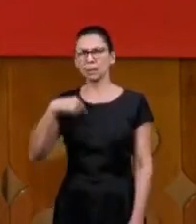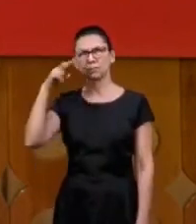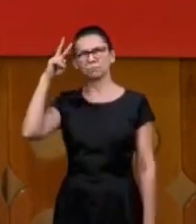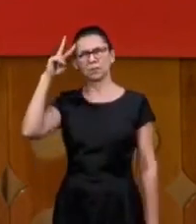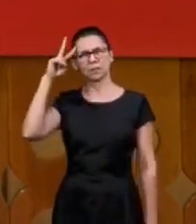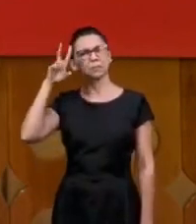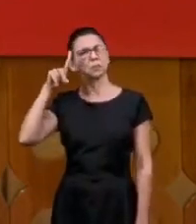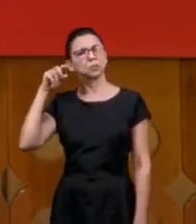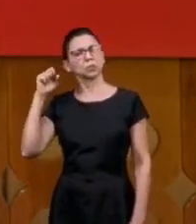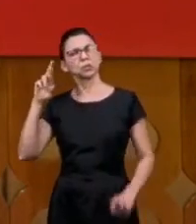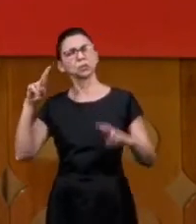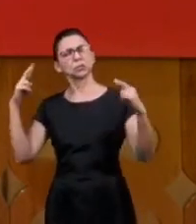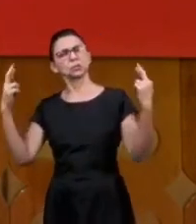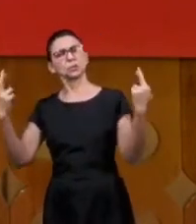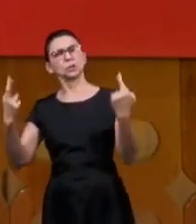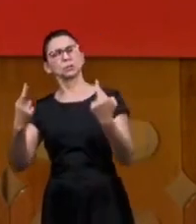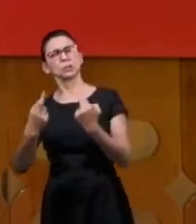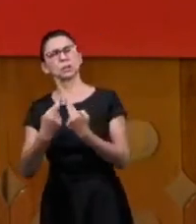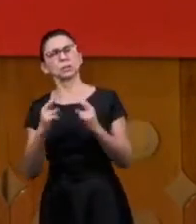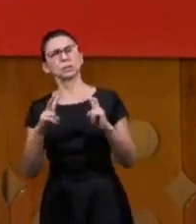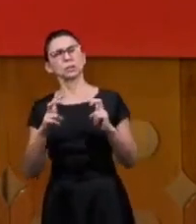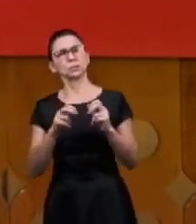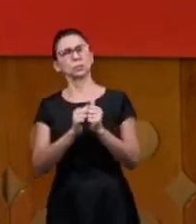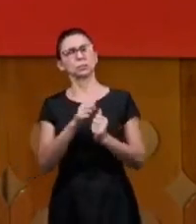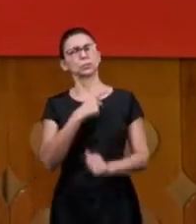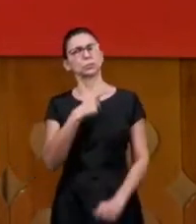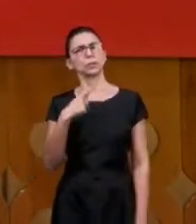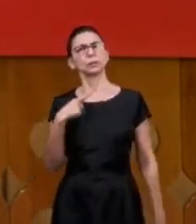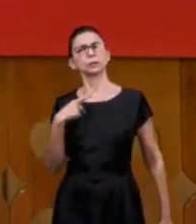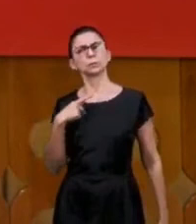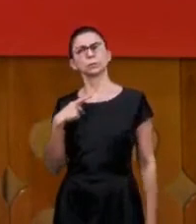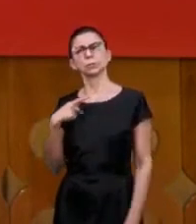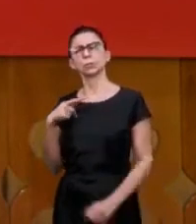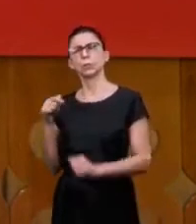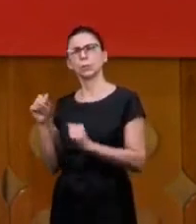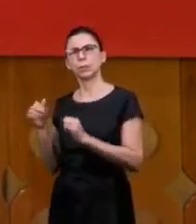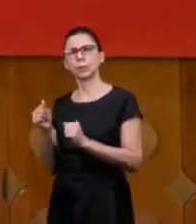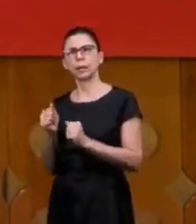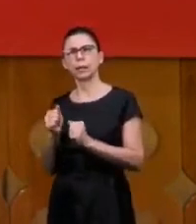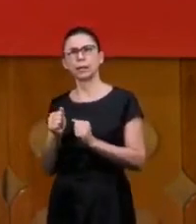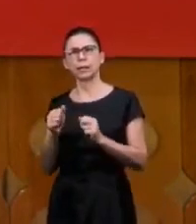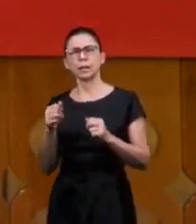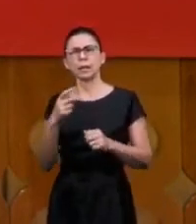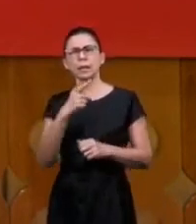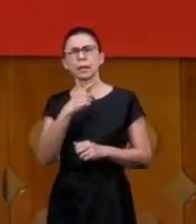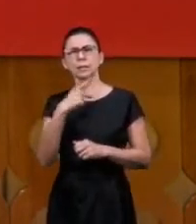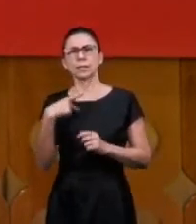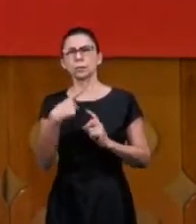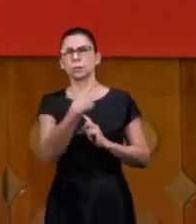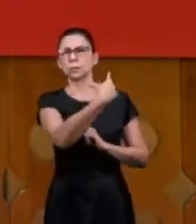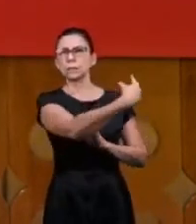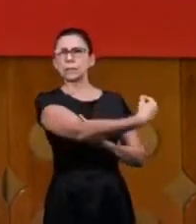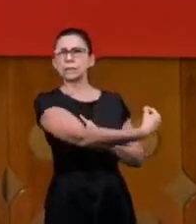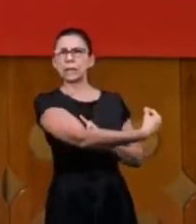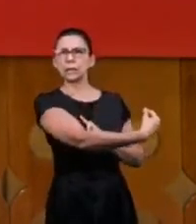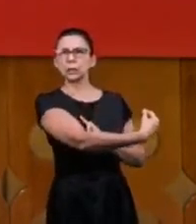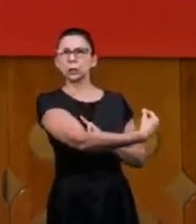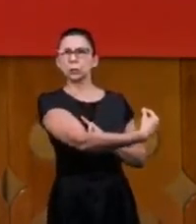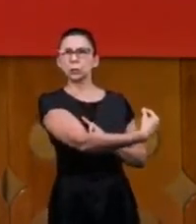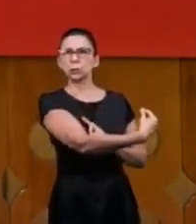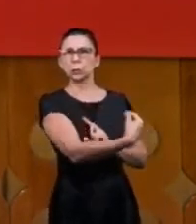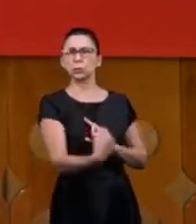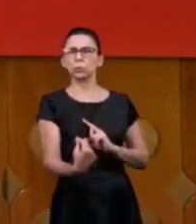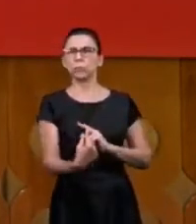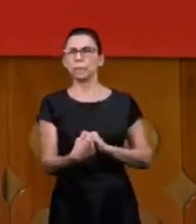we were a topic of pastors and when he left and went down the Lord gave a vision that the dove